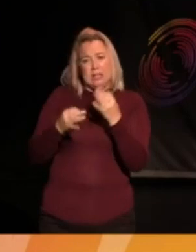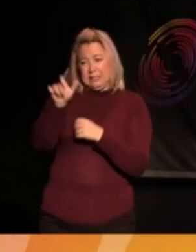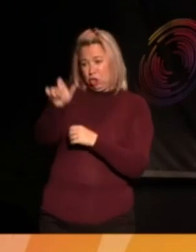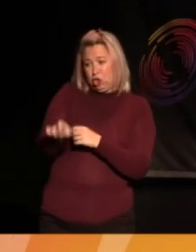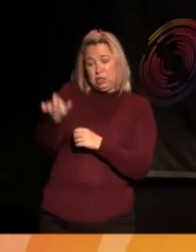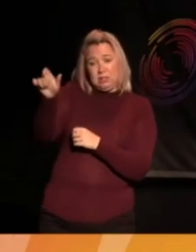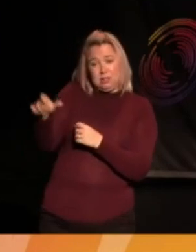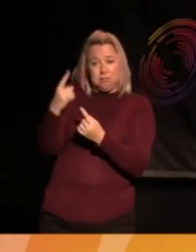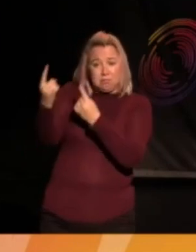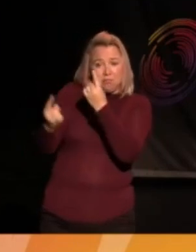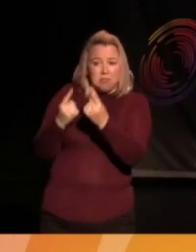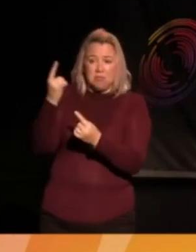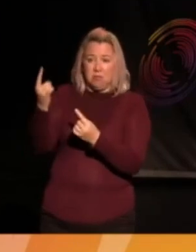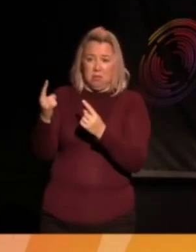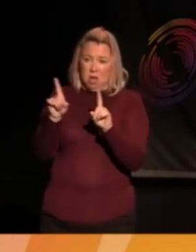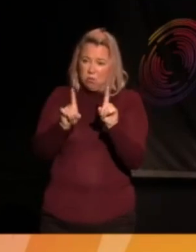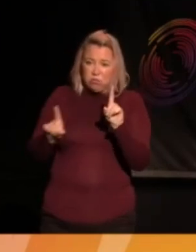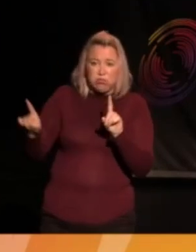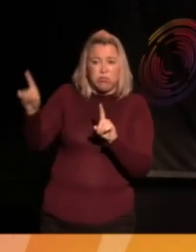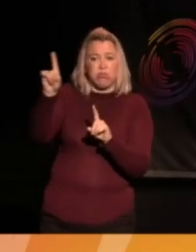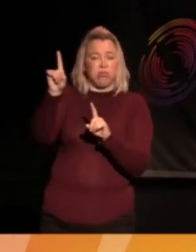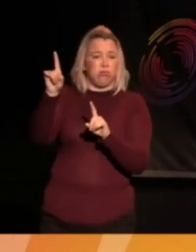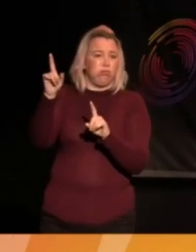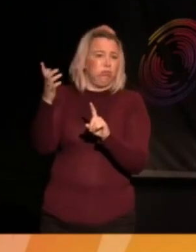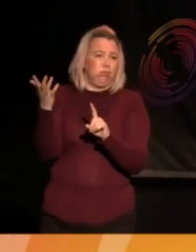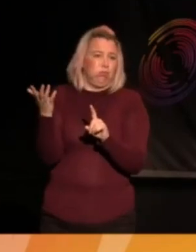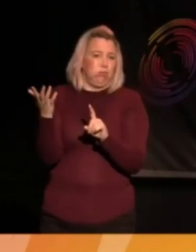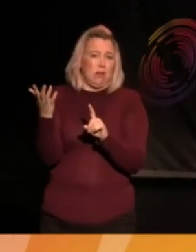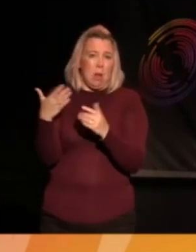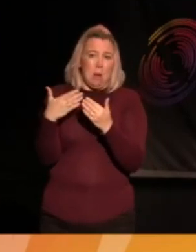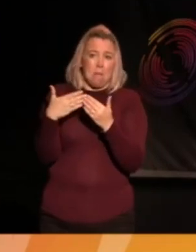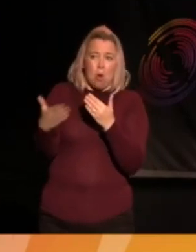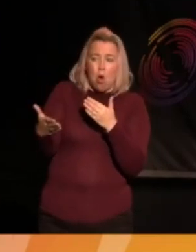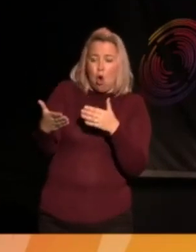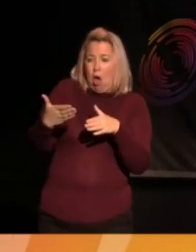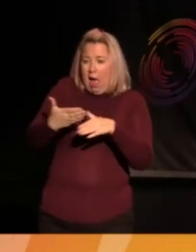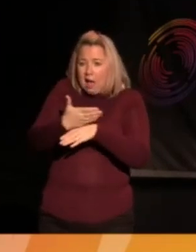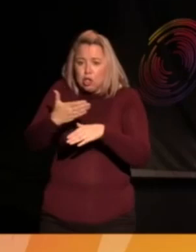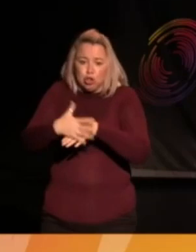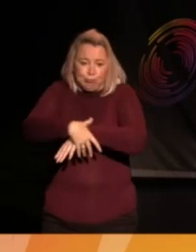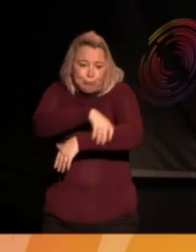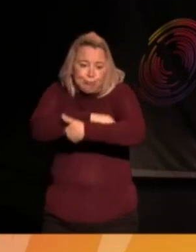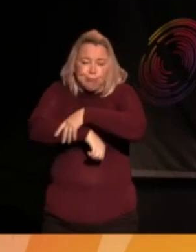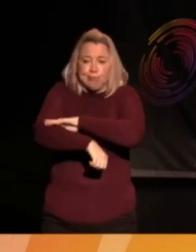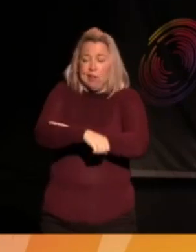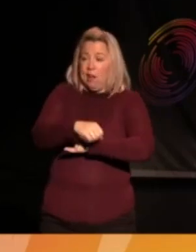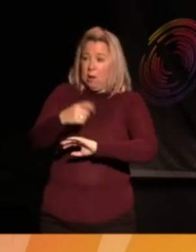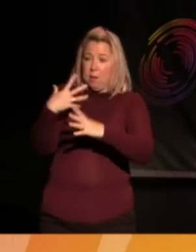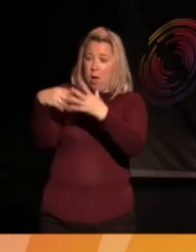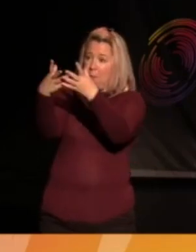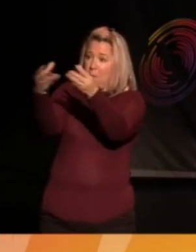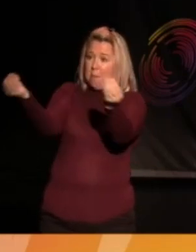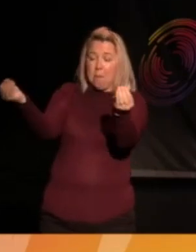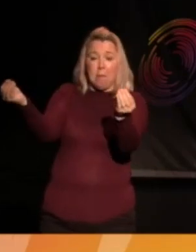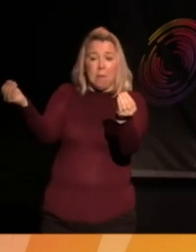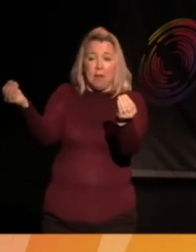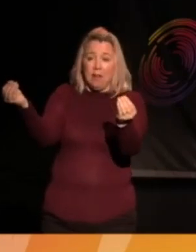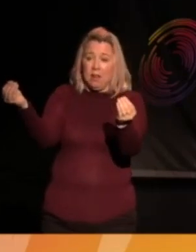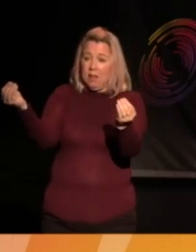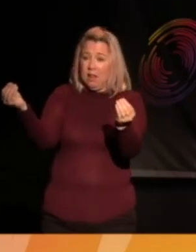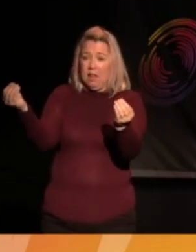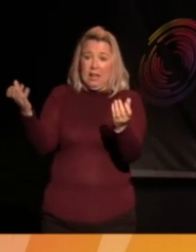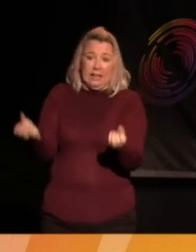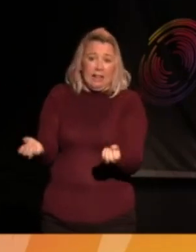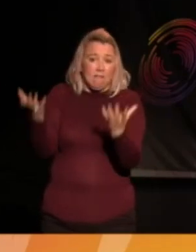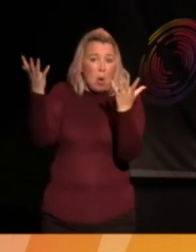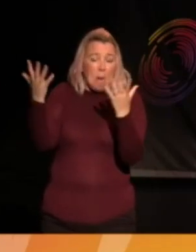were bigger and kind of more action-oriented in the past, and I think we've lost that somewhere along the line. know,